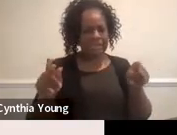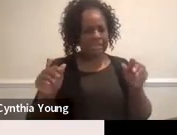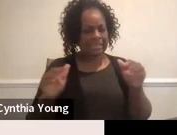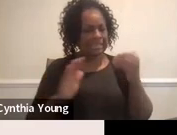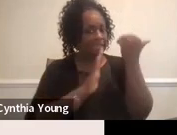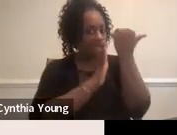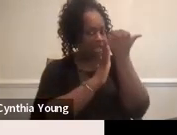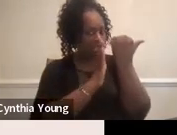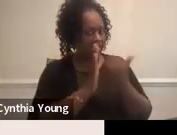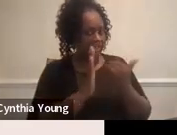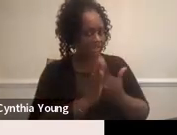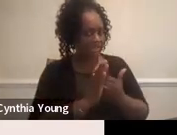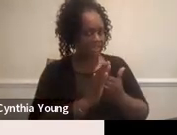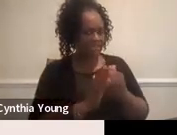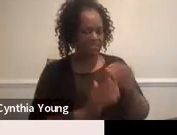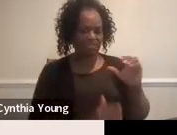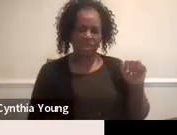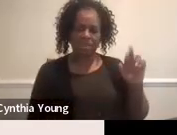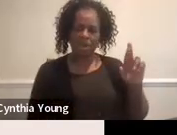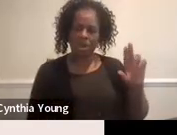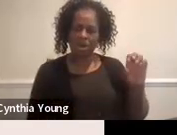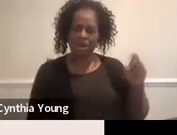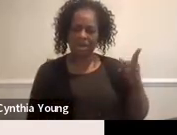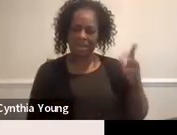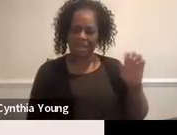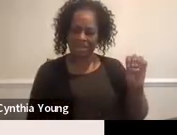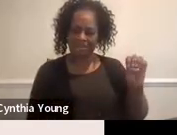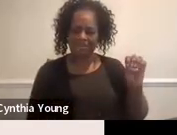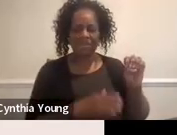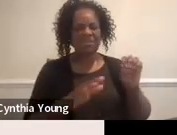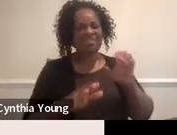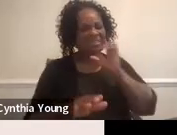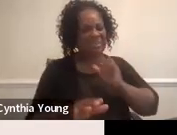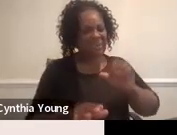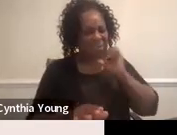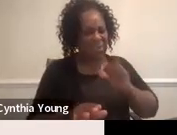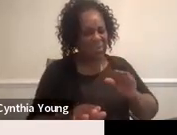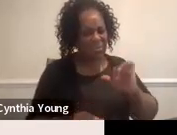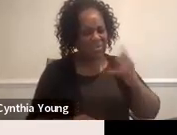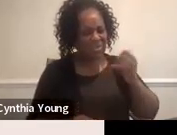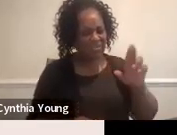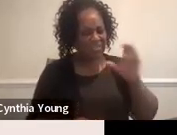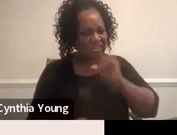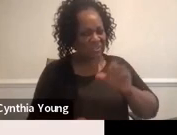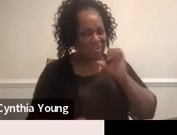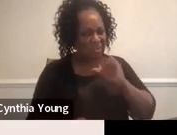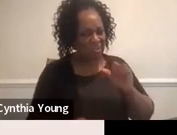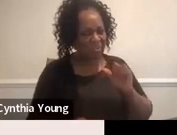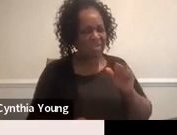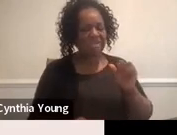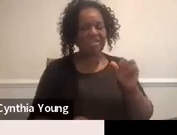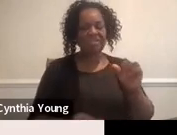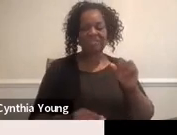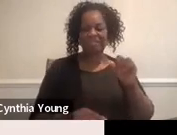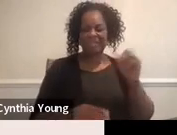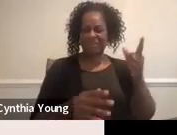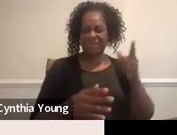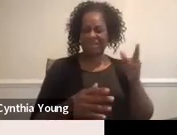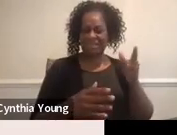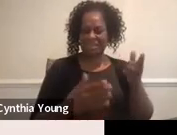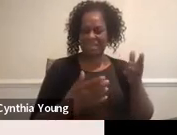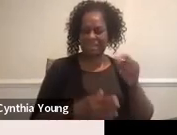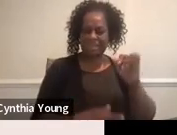list. It's the archive, but when you go to... So that's old. There is an embedded link.